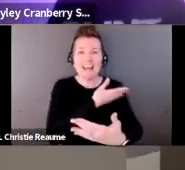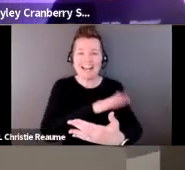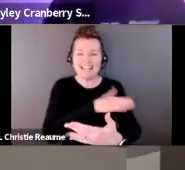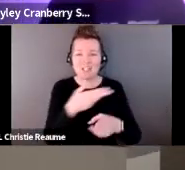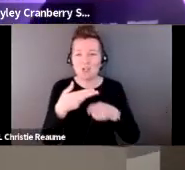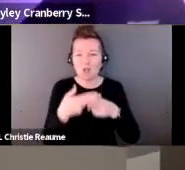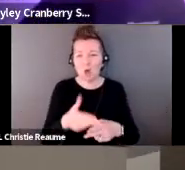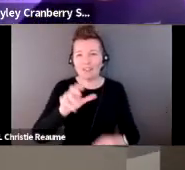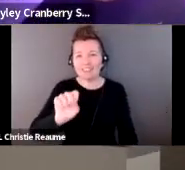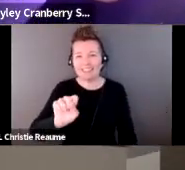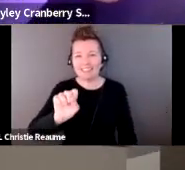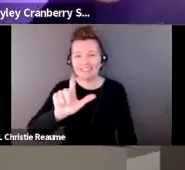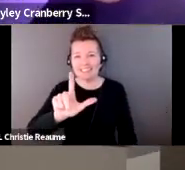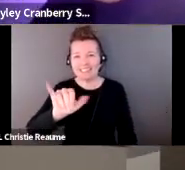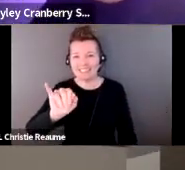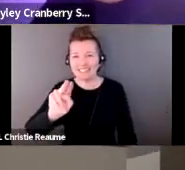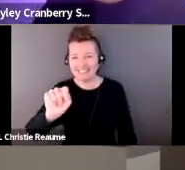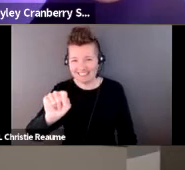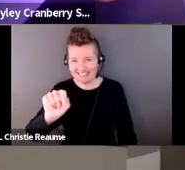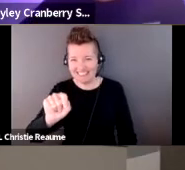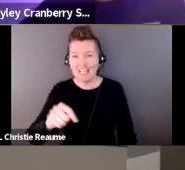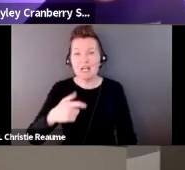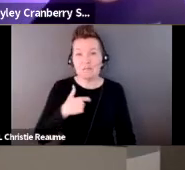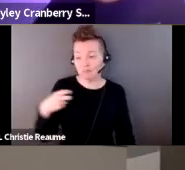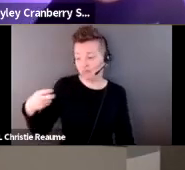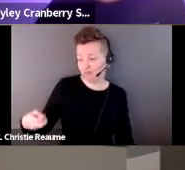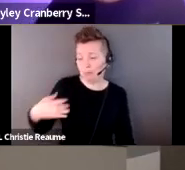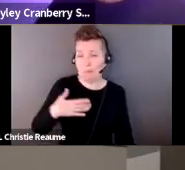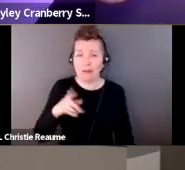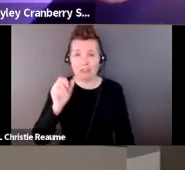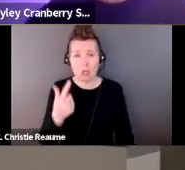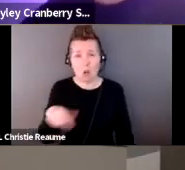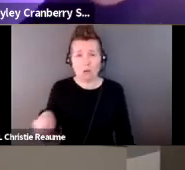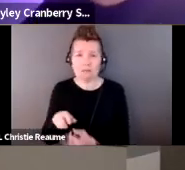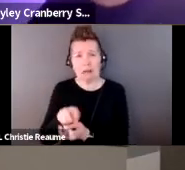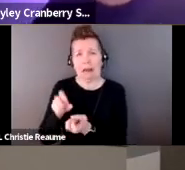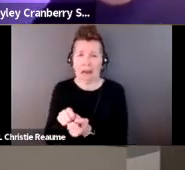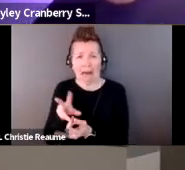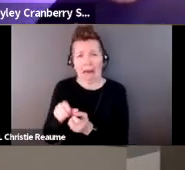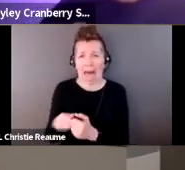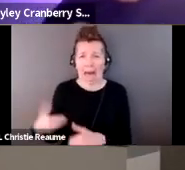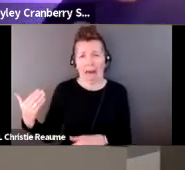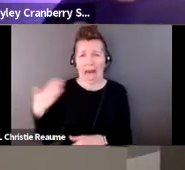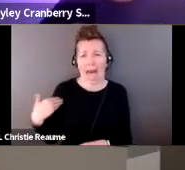And I'm sitting right next to my dog who is crying, whining for my attention this entire time.